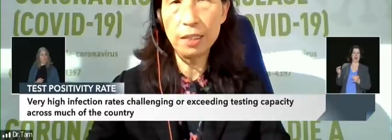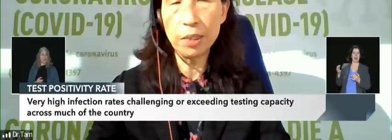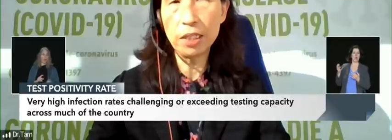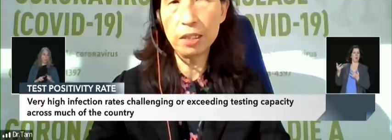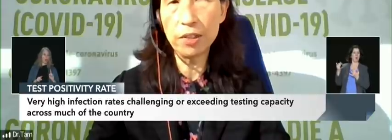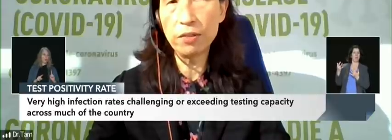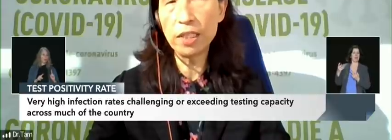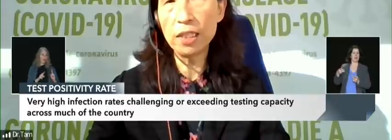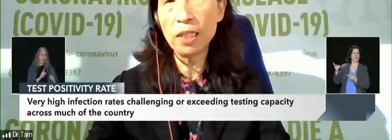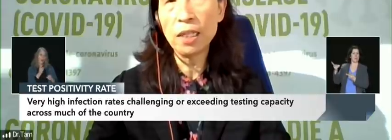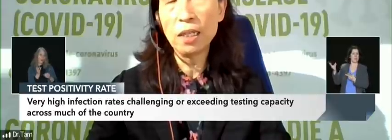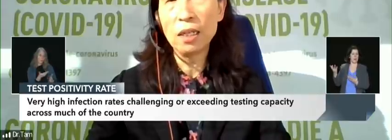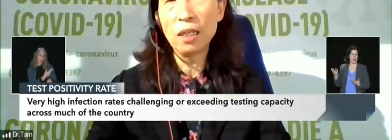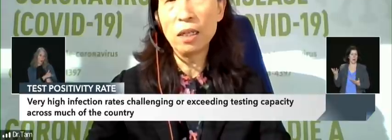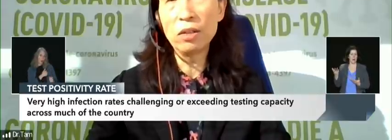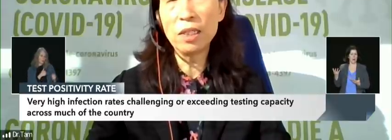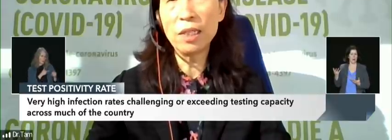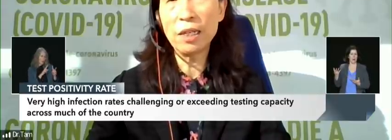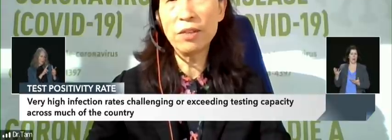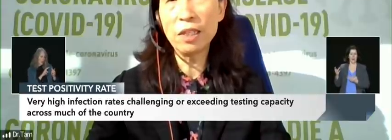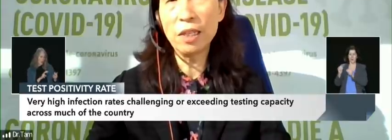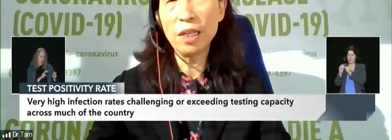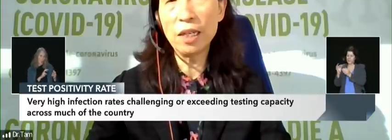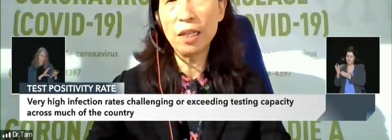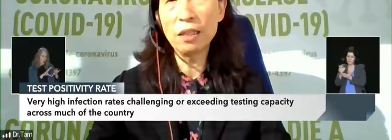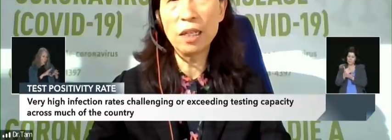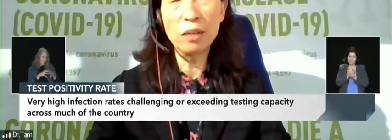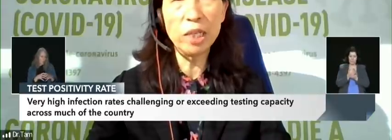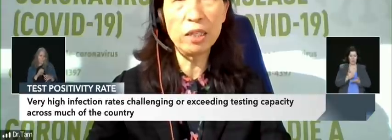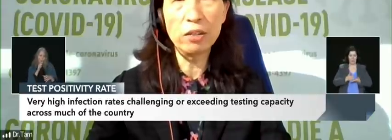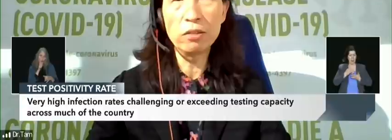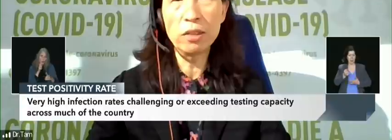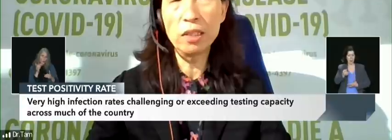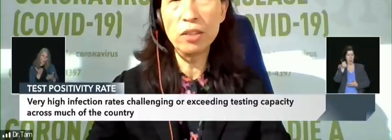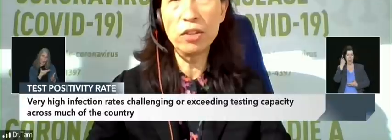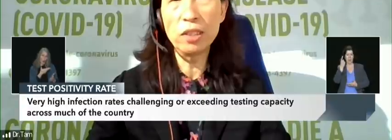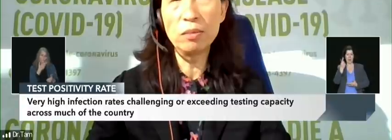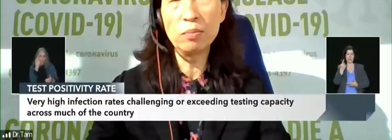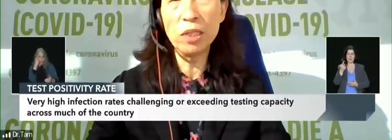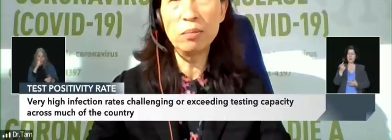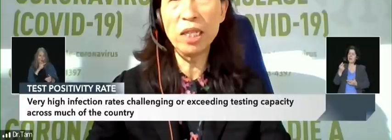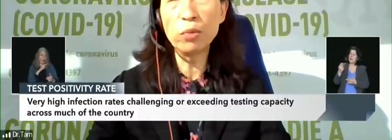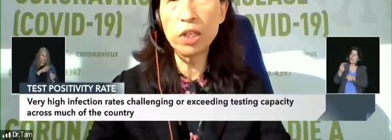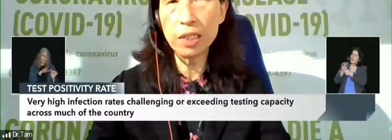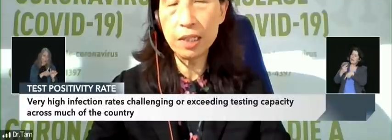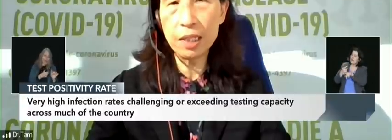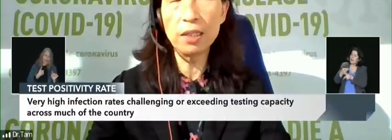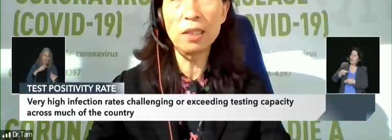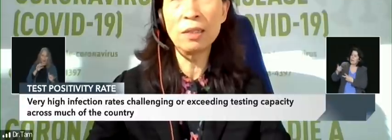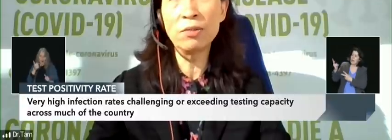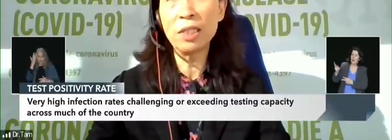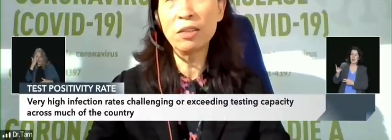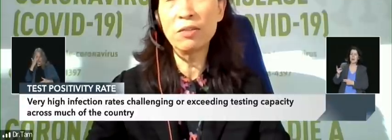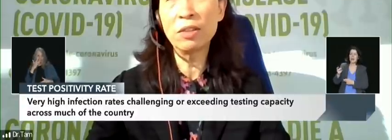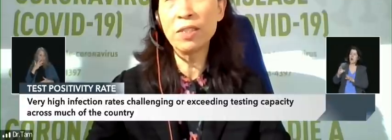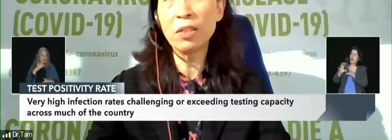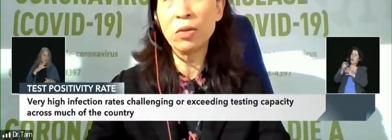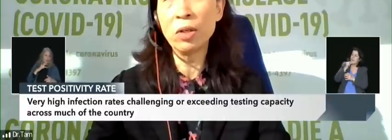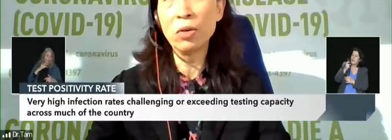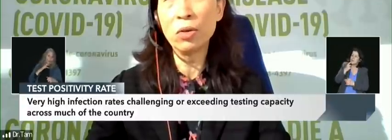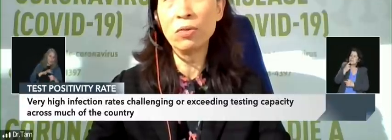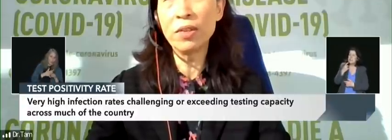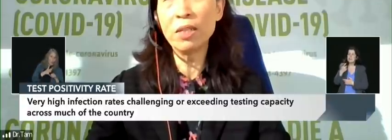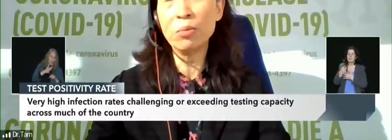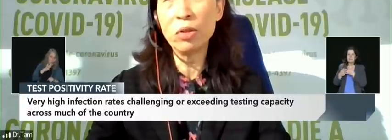hospitalized because of COVID who is having their underlying medical conditions being made worse as a result of